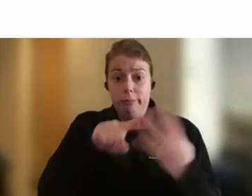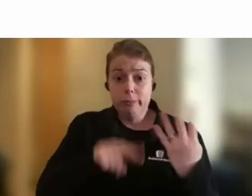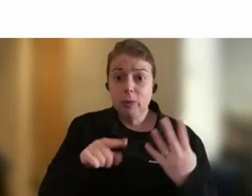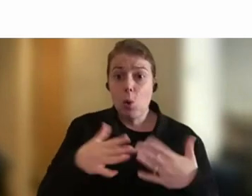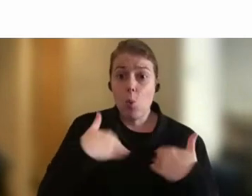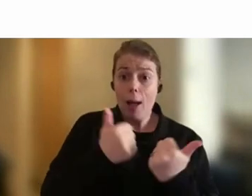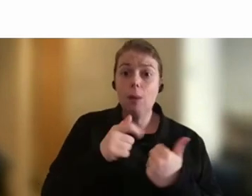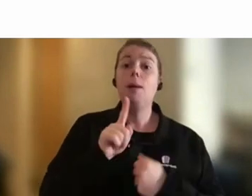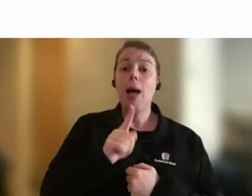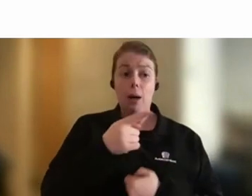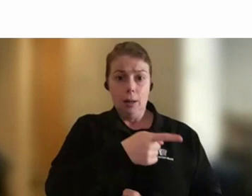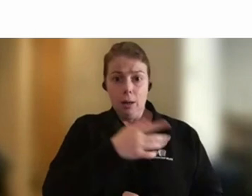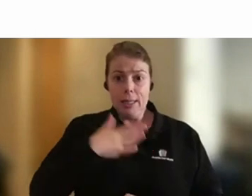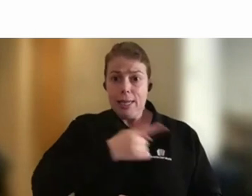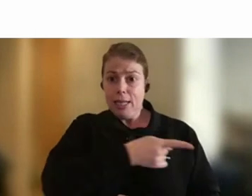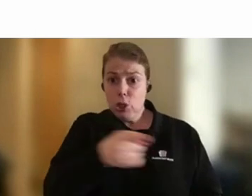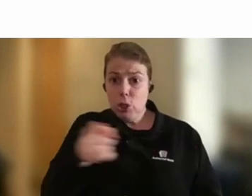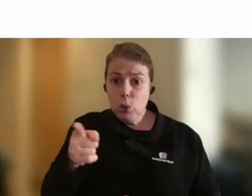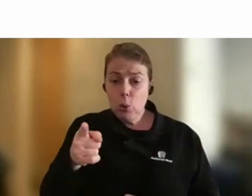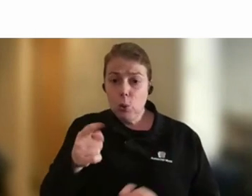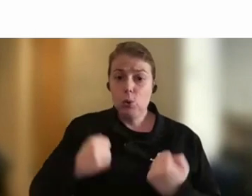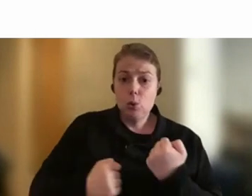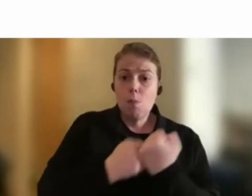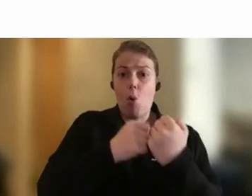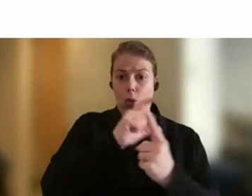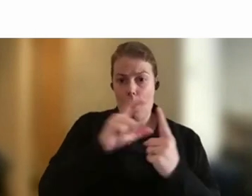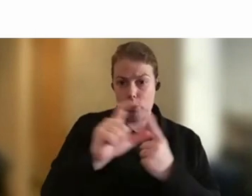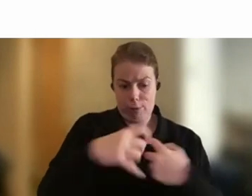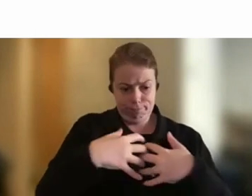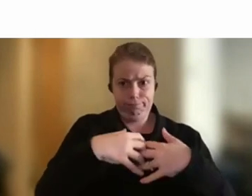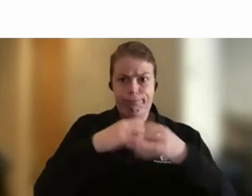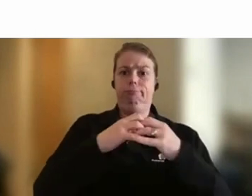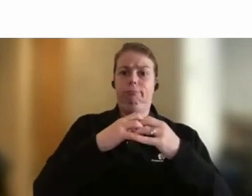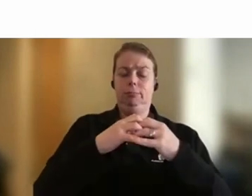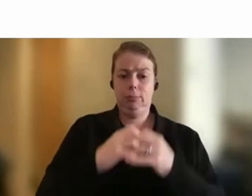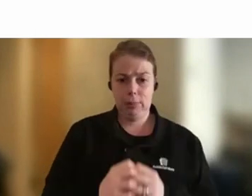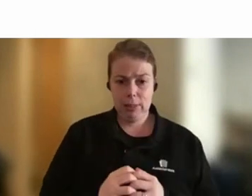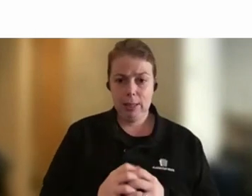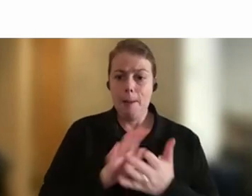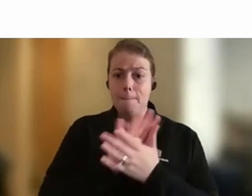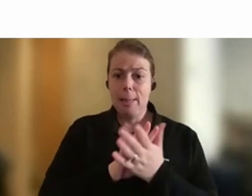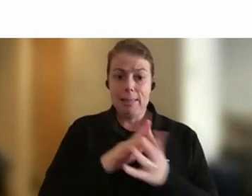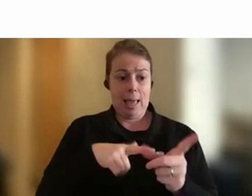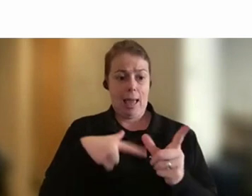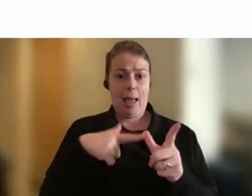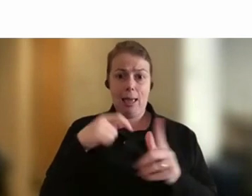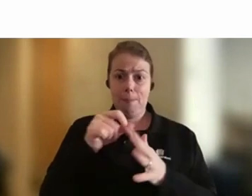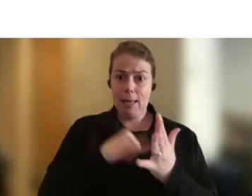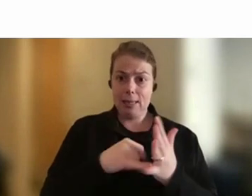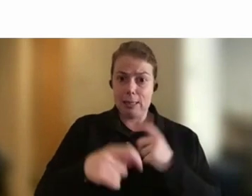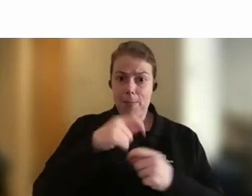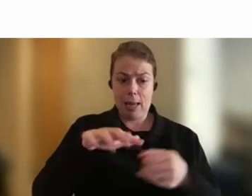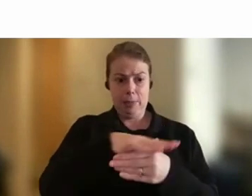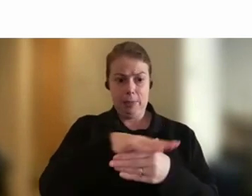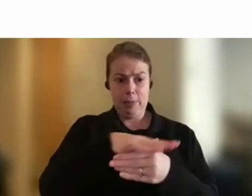to help us frame up that culture so that it is the kind of place where people feel like they are having an impact.